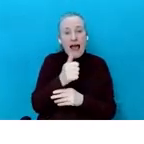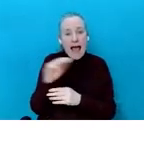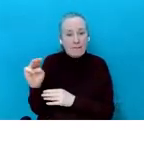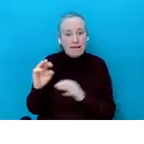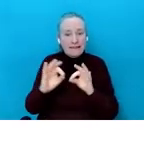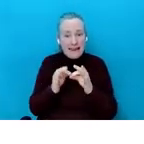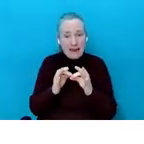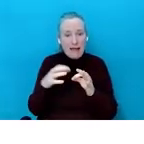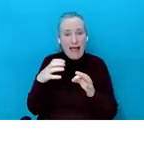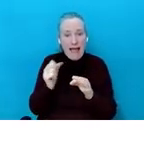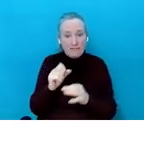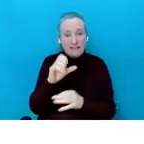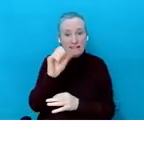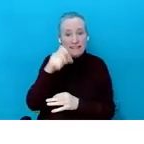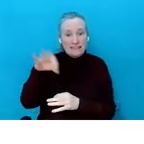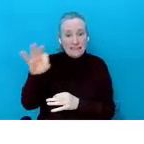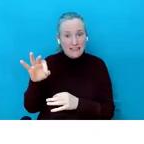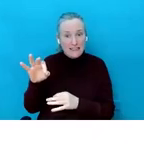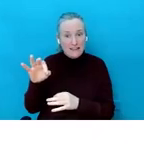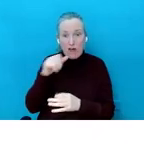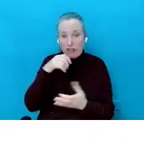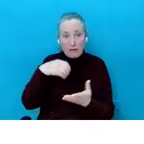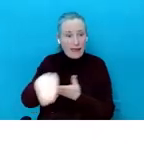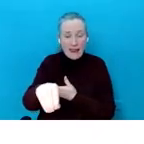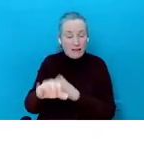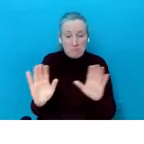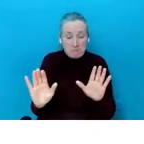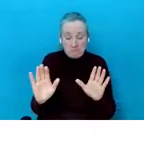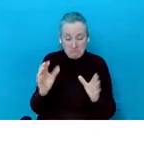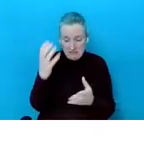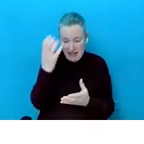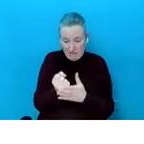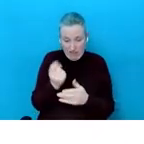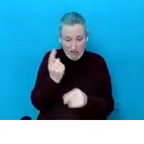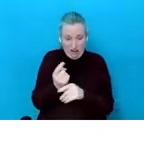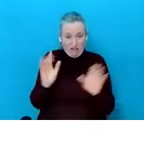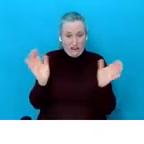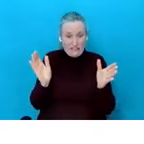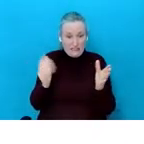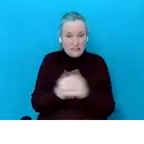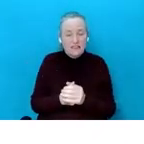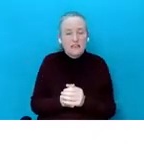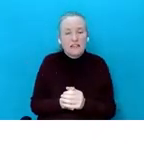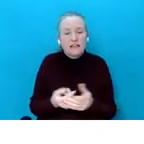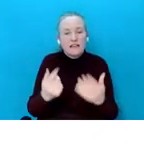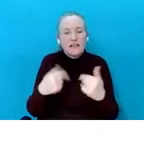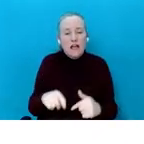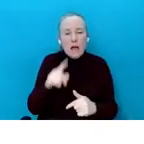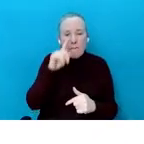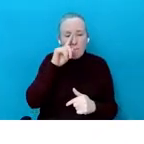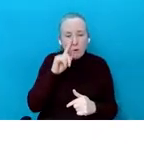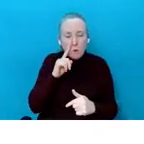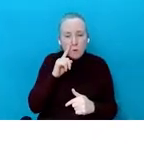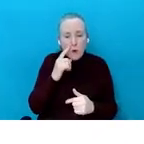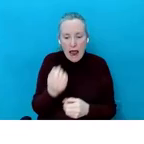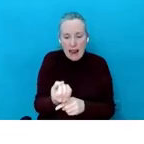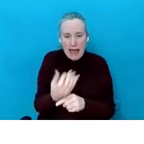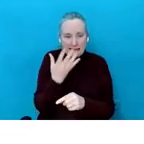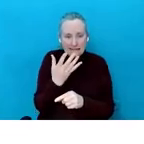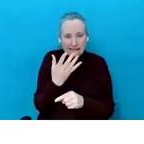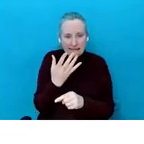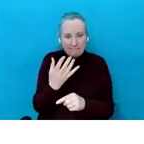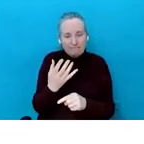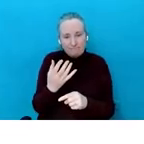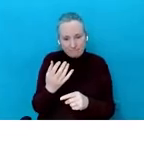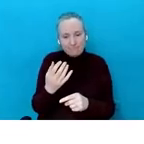You don't have to buy anything here. These are all built into the devices you have. The blue light, melatonin, you know, another reason